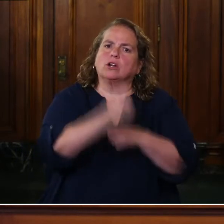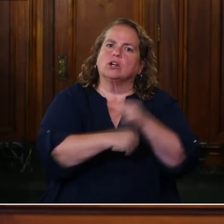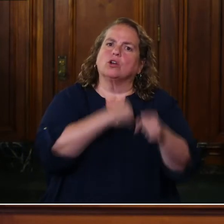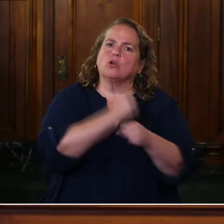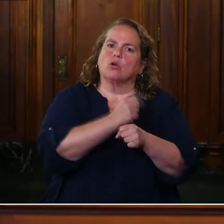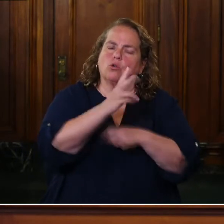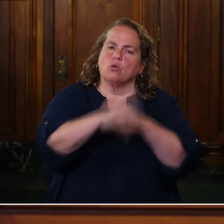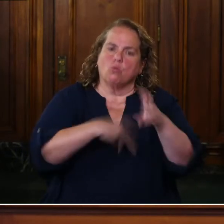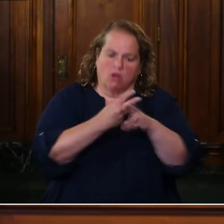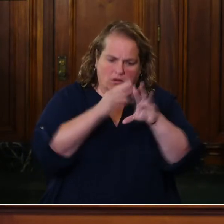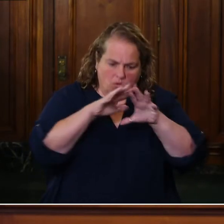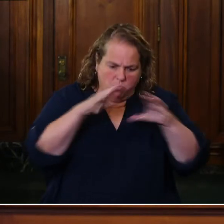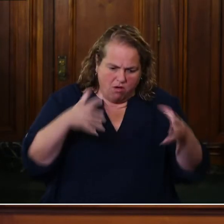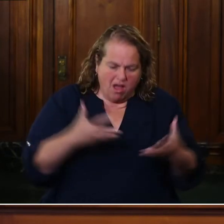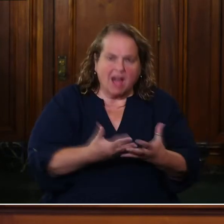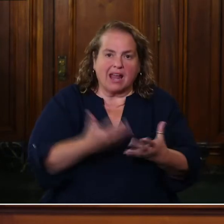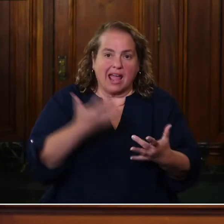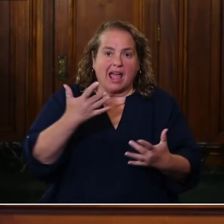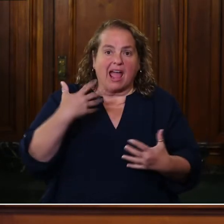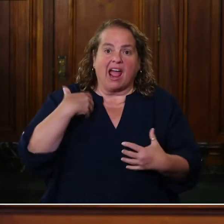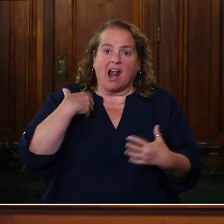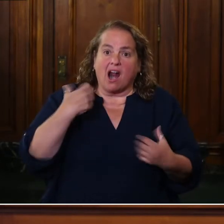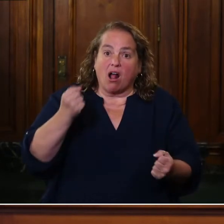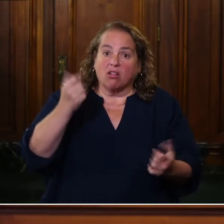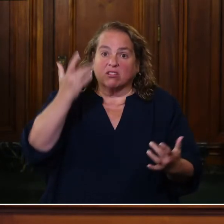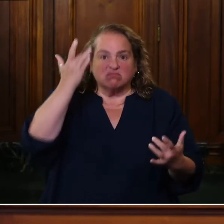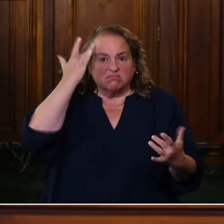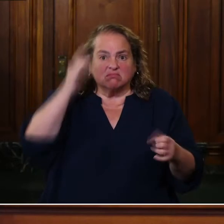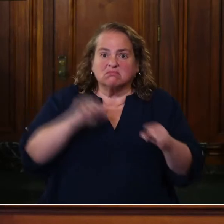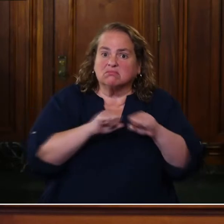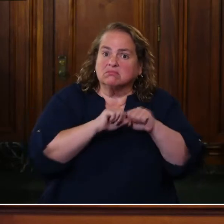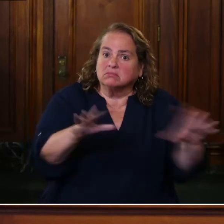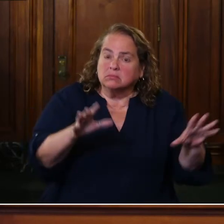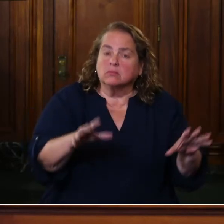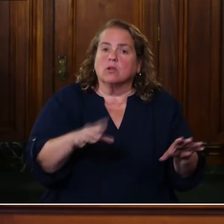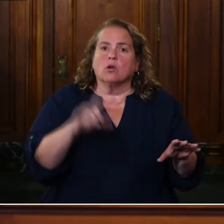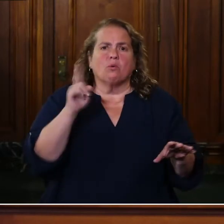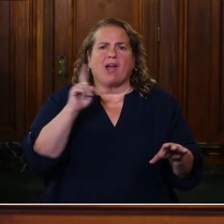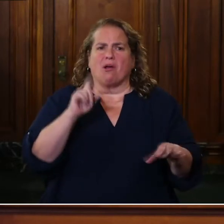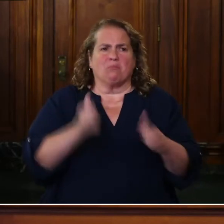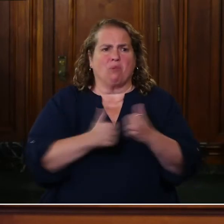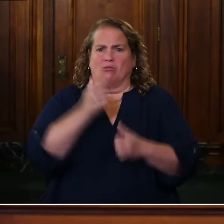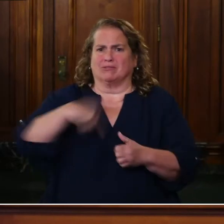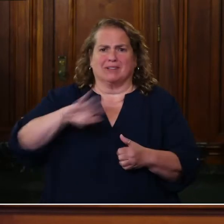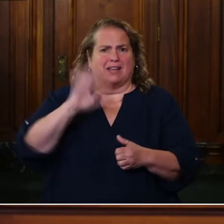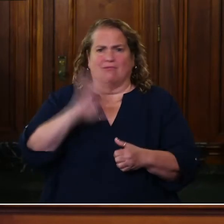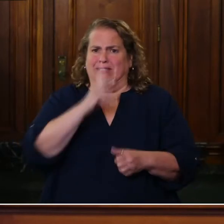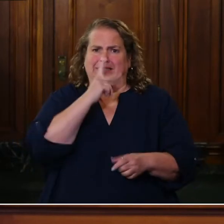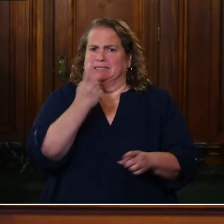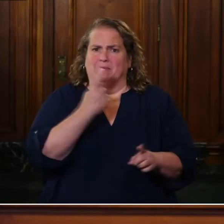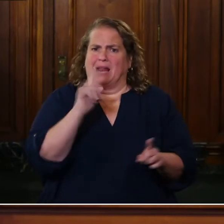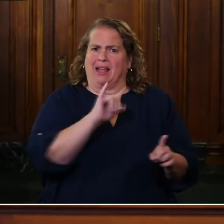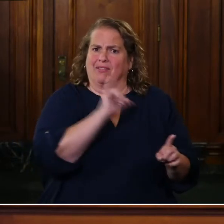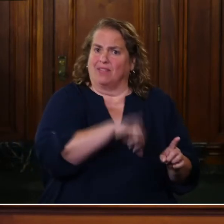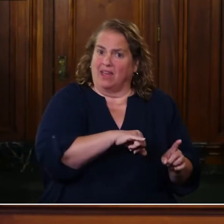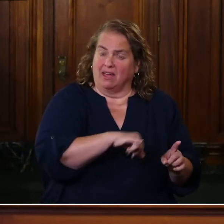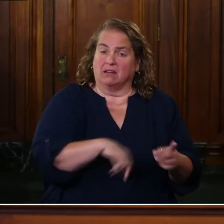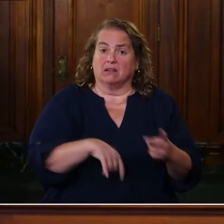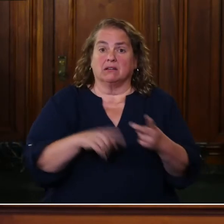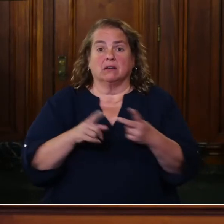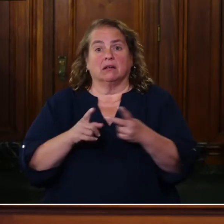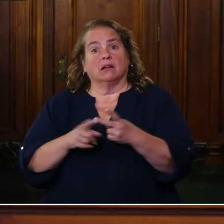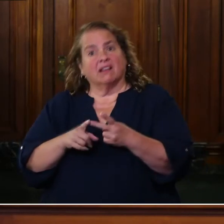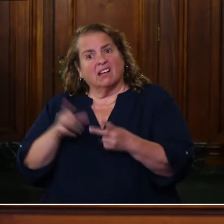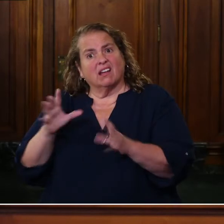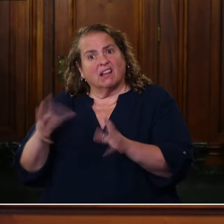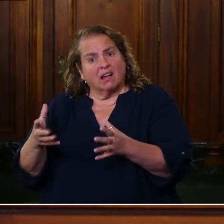health pandemic, the likes of which most everyone alive has never seen. We're at a time